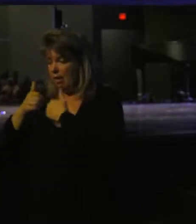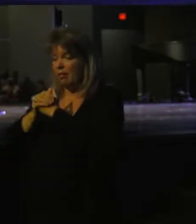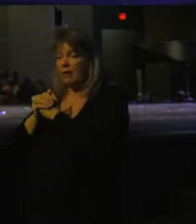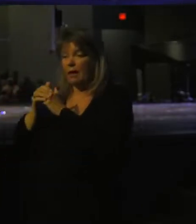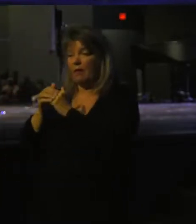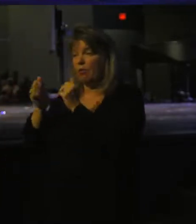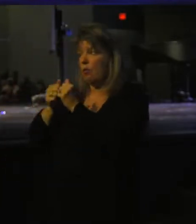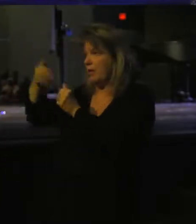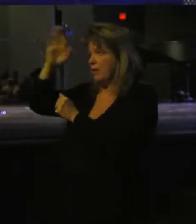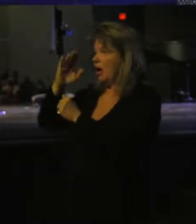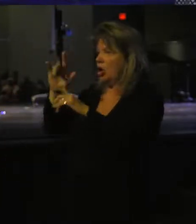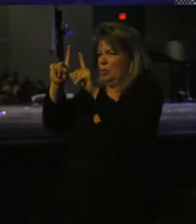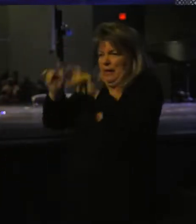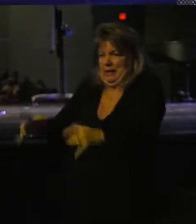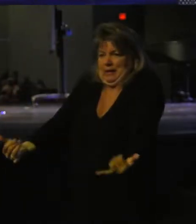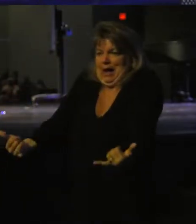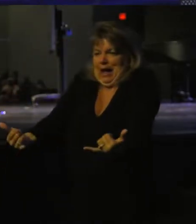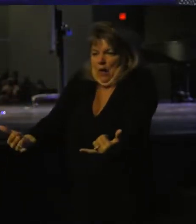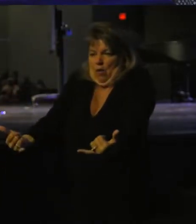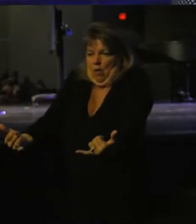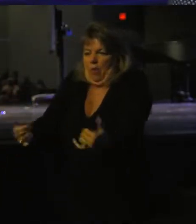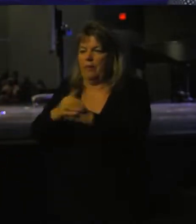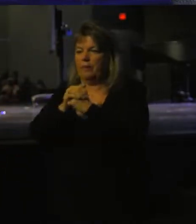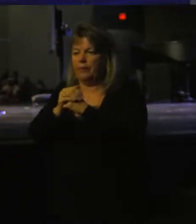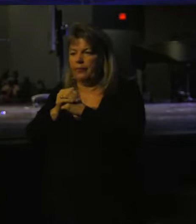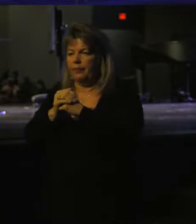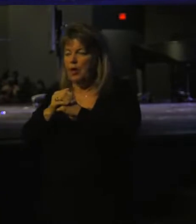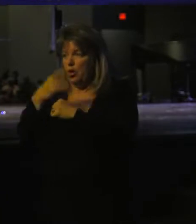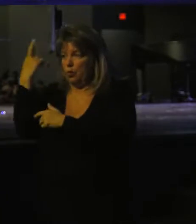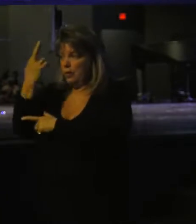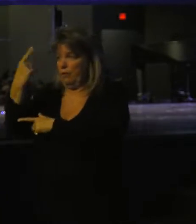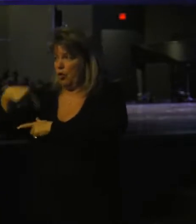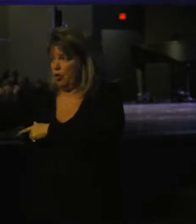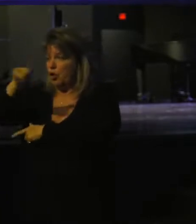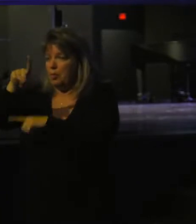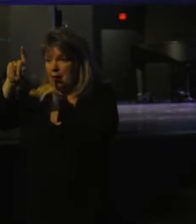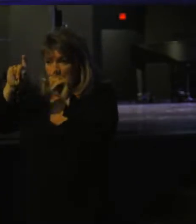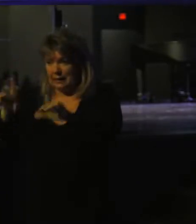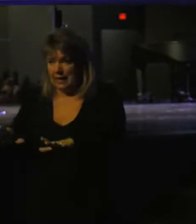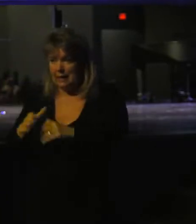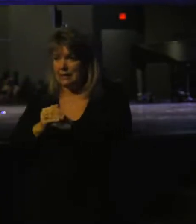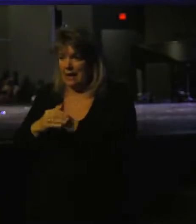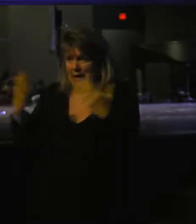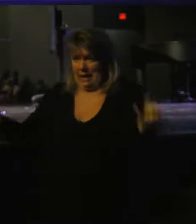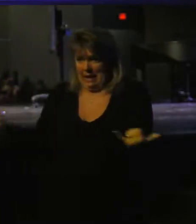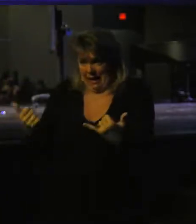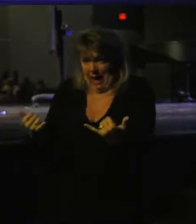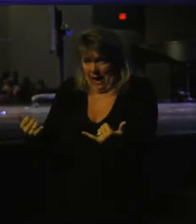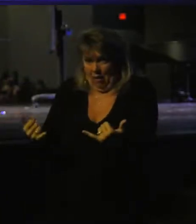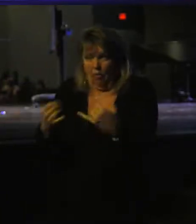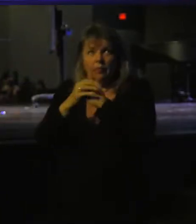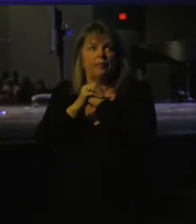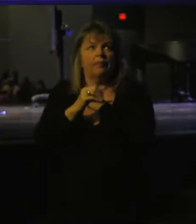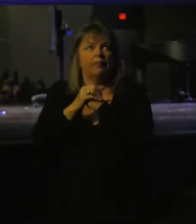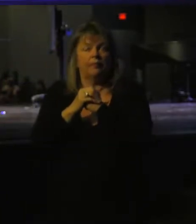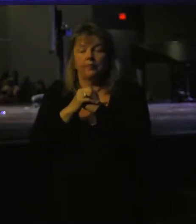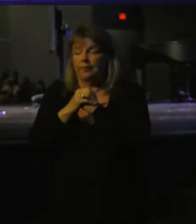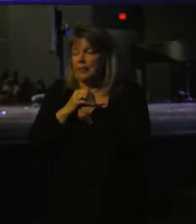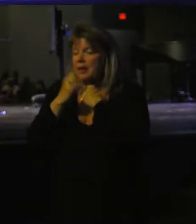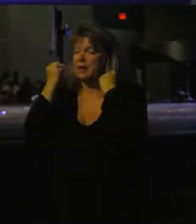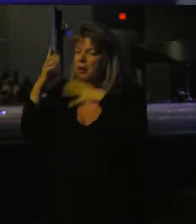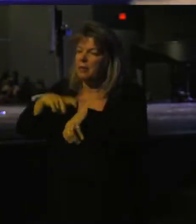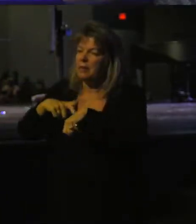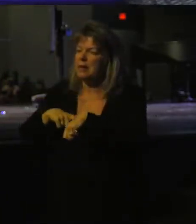tests us in the now. There is reason for you being tested in the here and now. So many